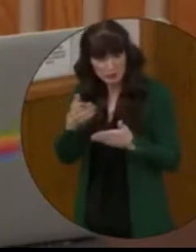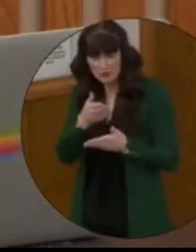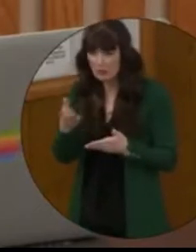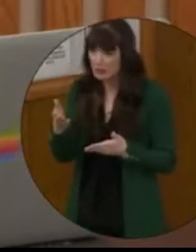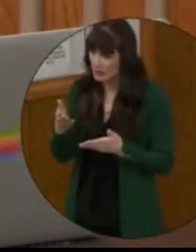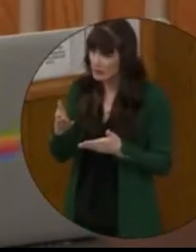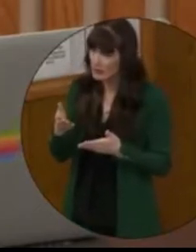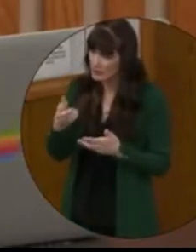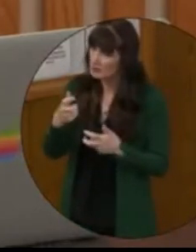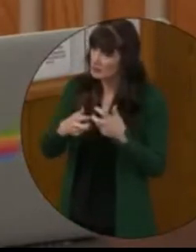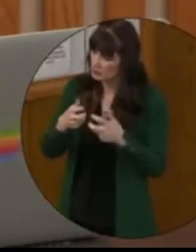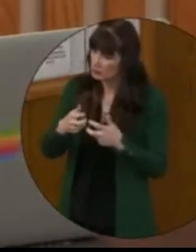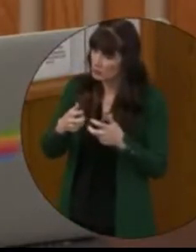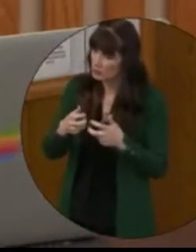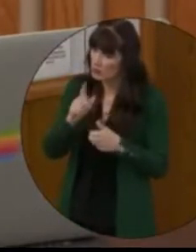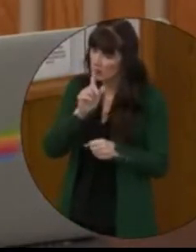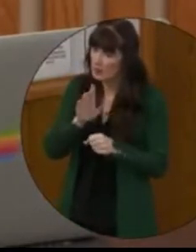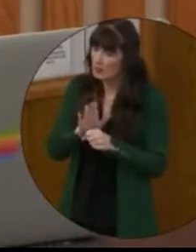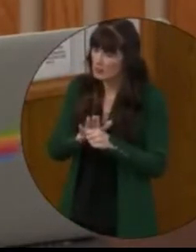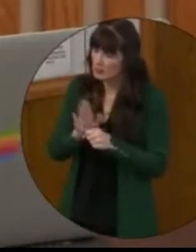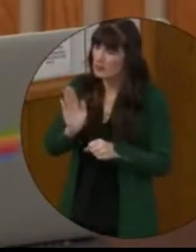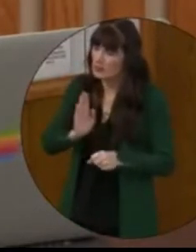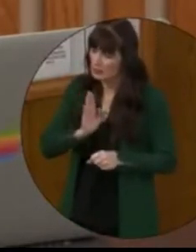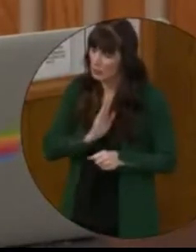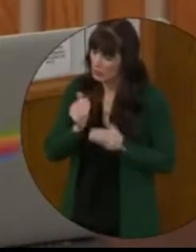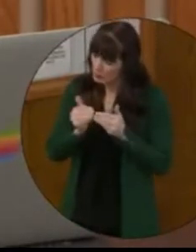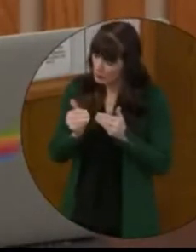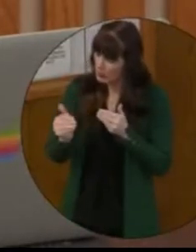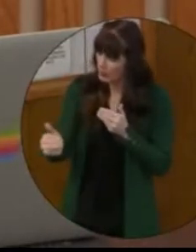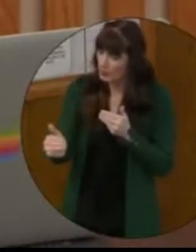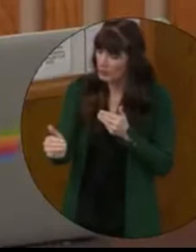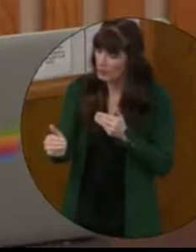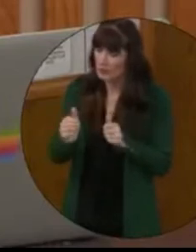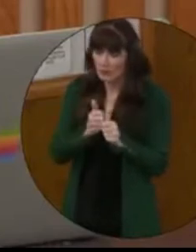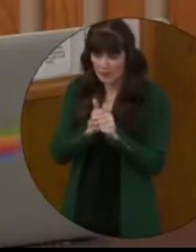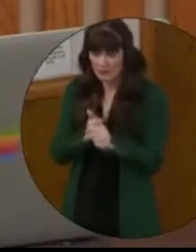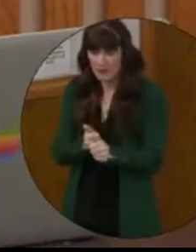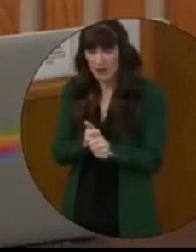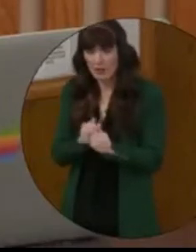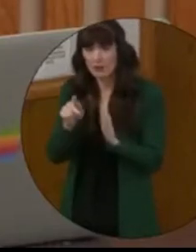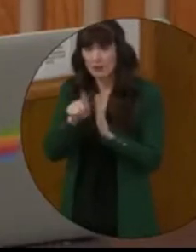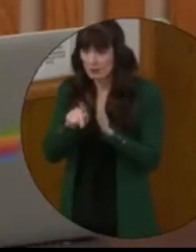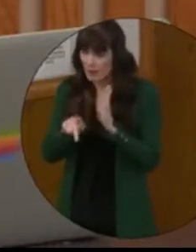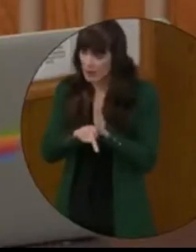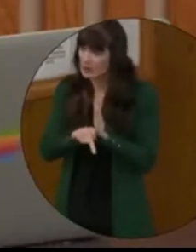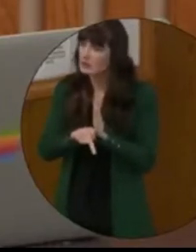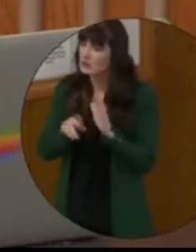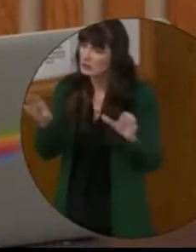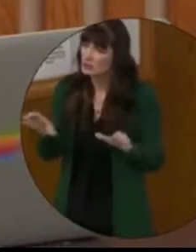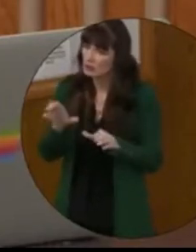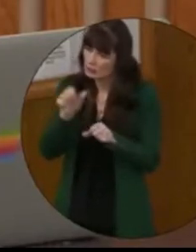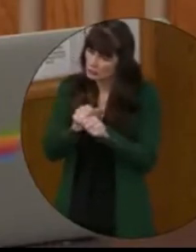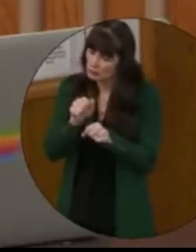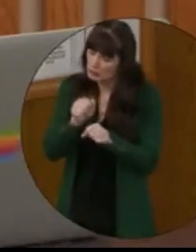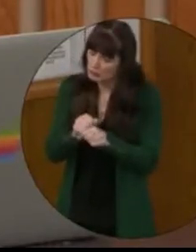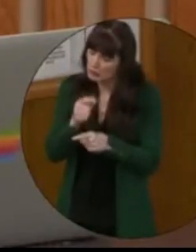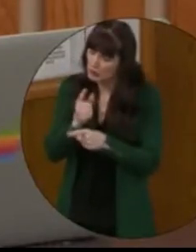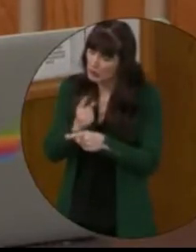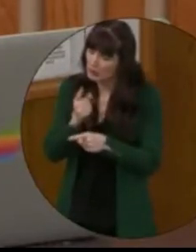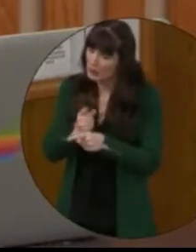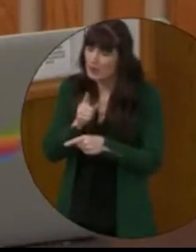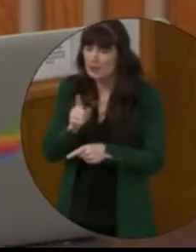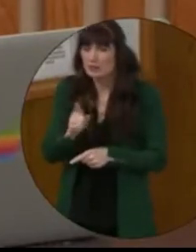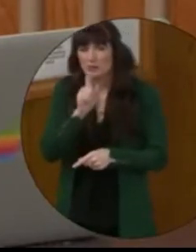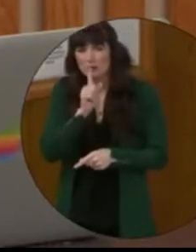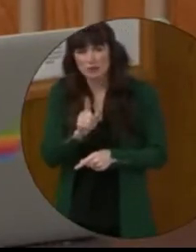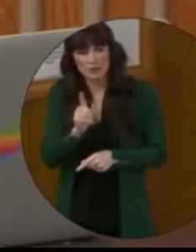issue and commit to moving this board forward while adhering to board policies and performing your duties properly. This is a